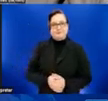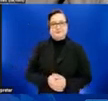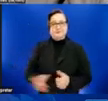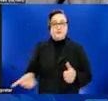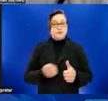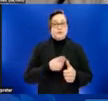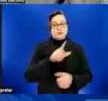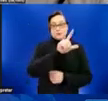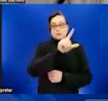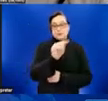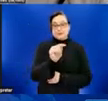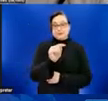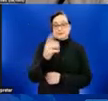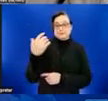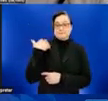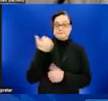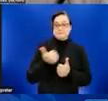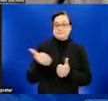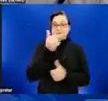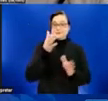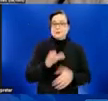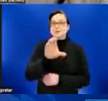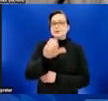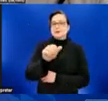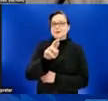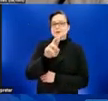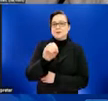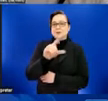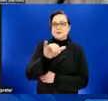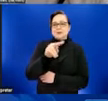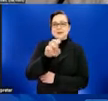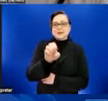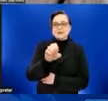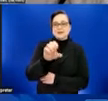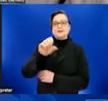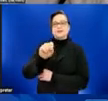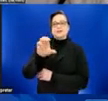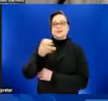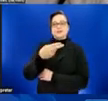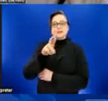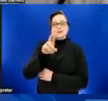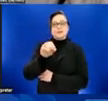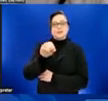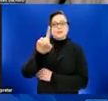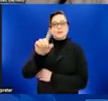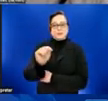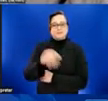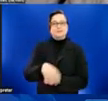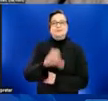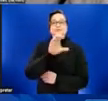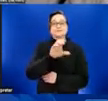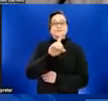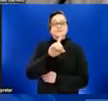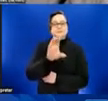Commander Caroline Schrote, the Physician Clinical Consultations Lead on CDC's monkeypox response.